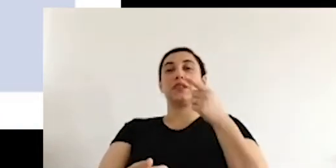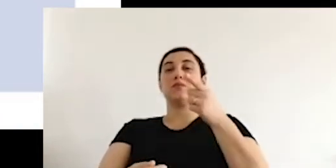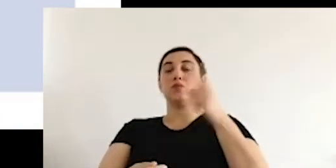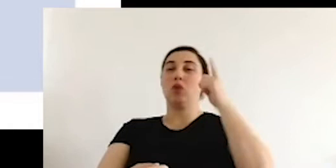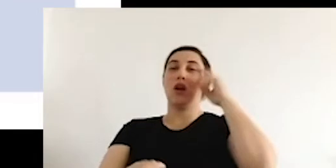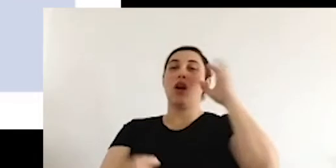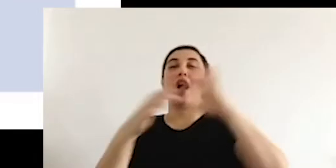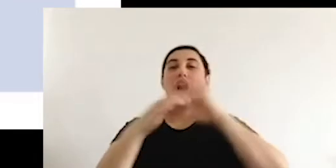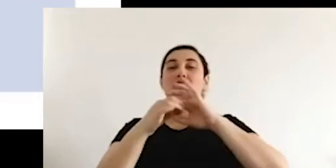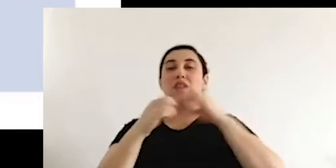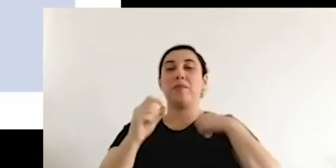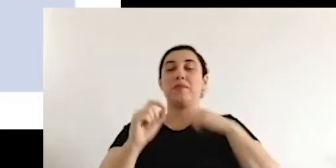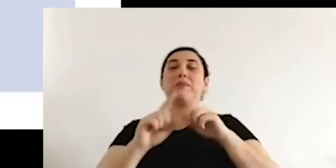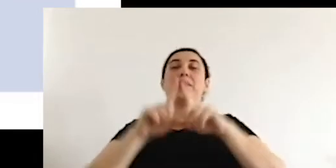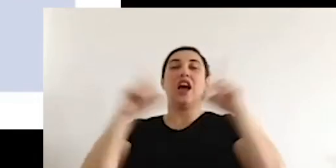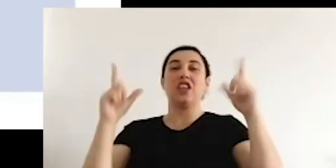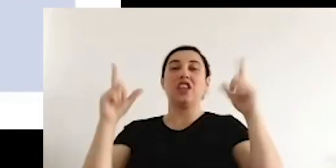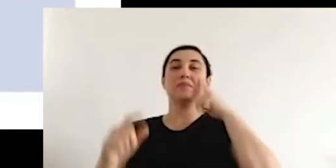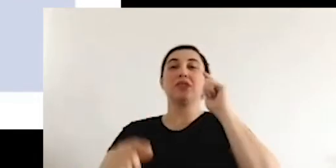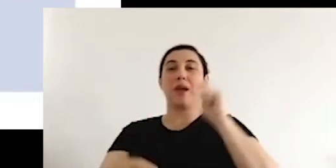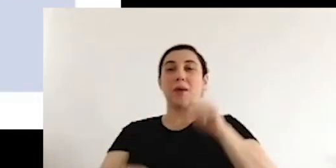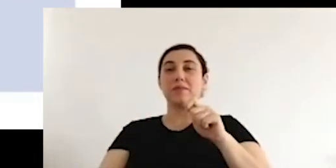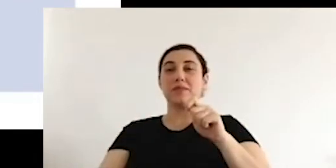I wanted to ponder upon.